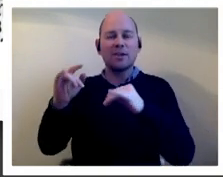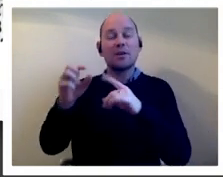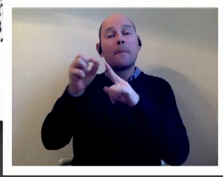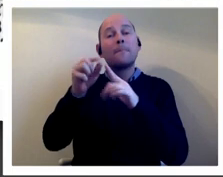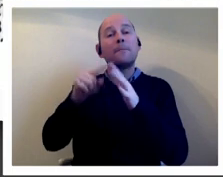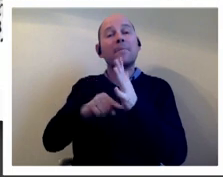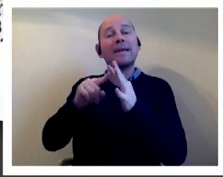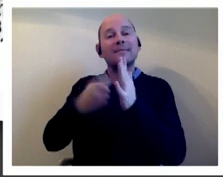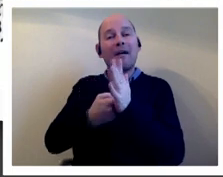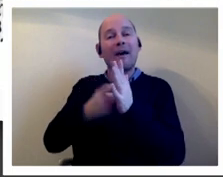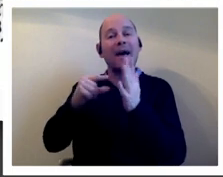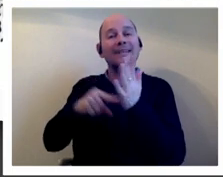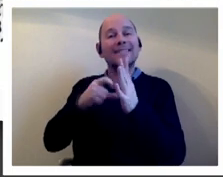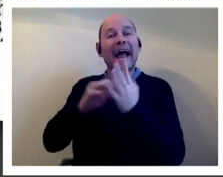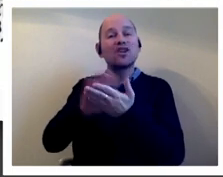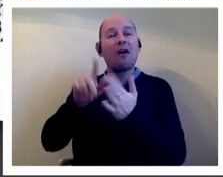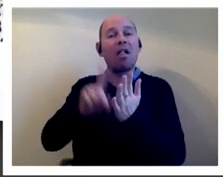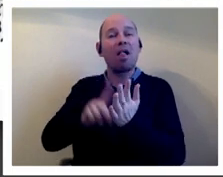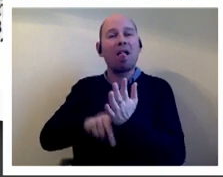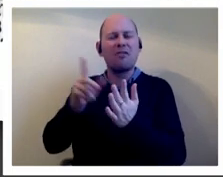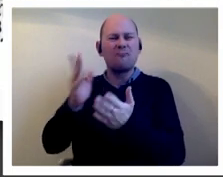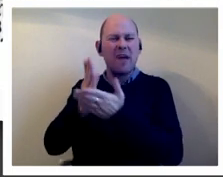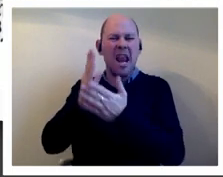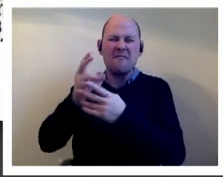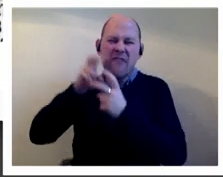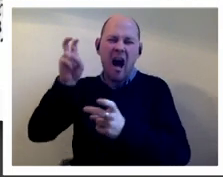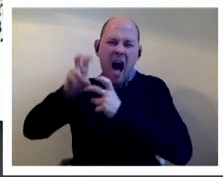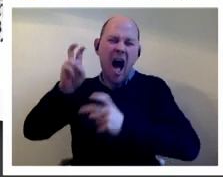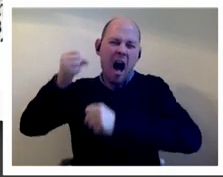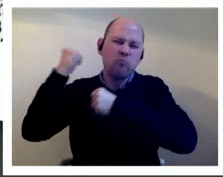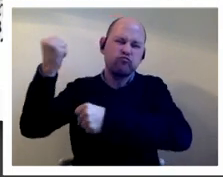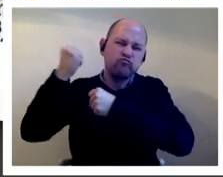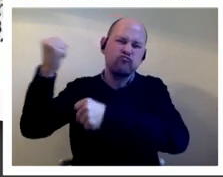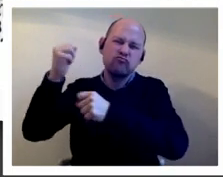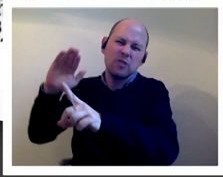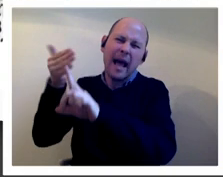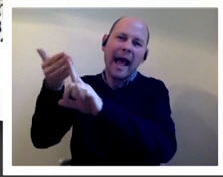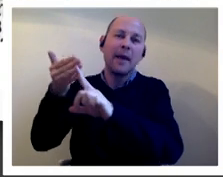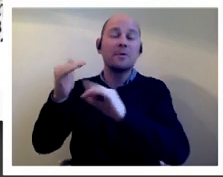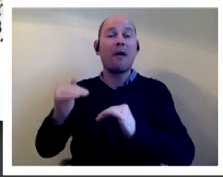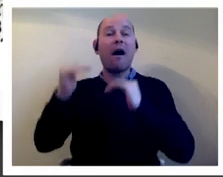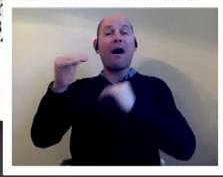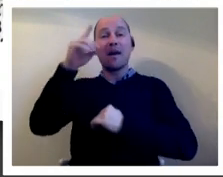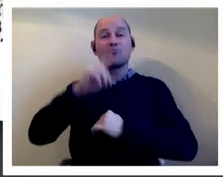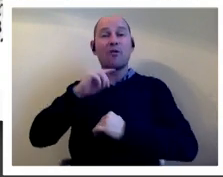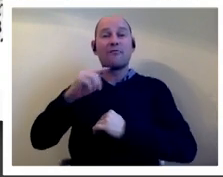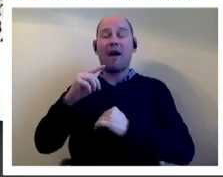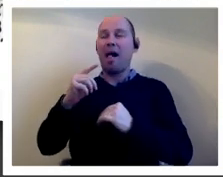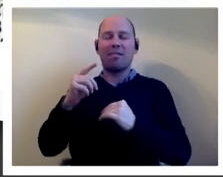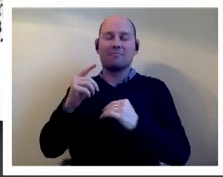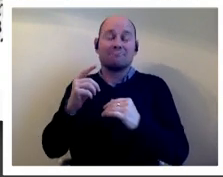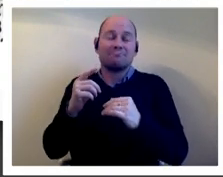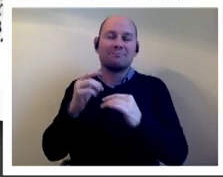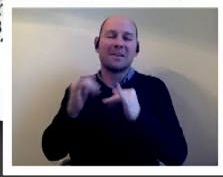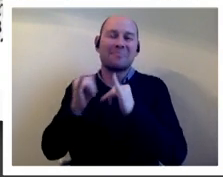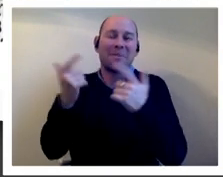was a much more shouty organization which aimed at high profile sometimes hilarious demonstrations that were eye-catching